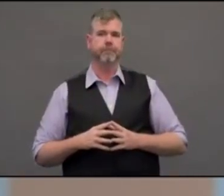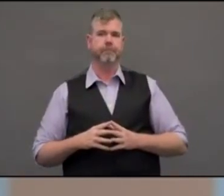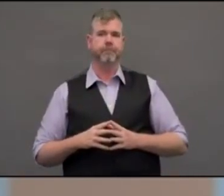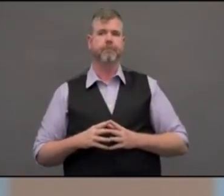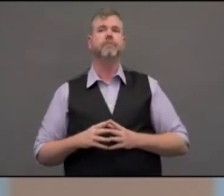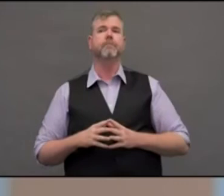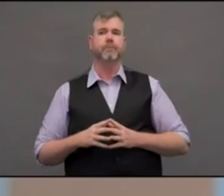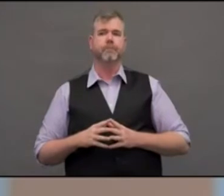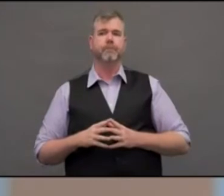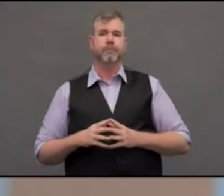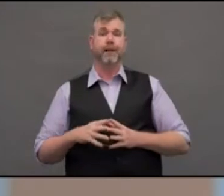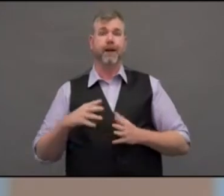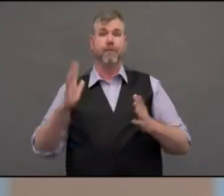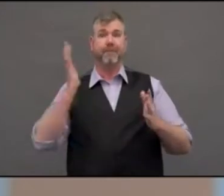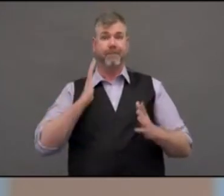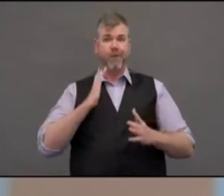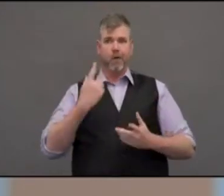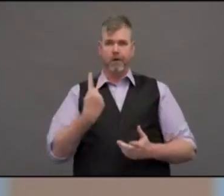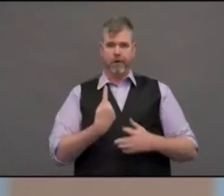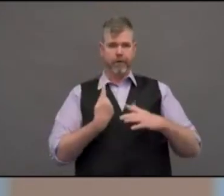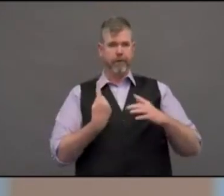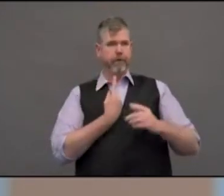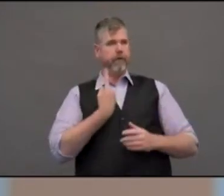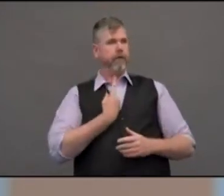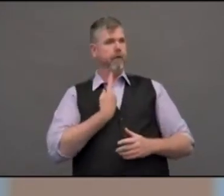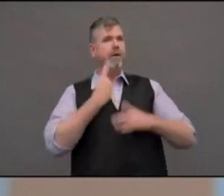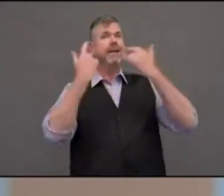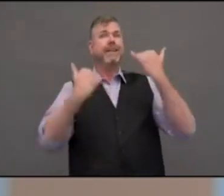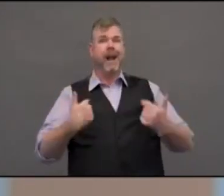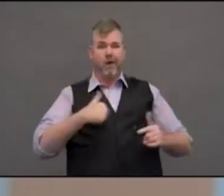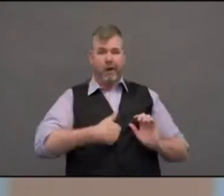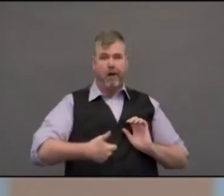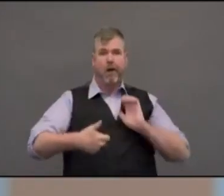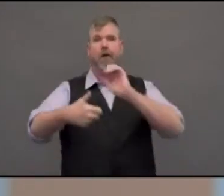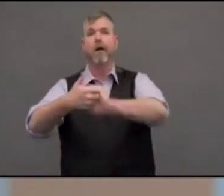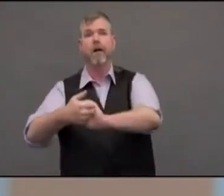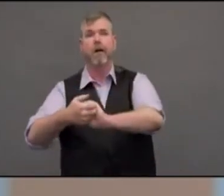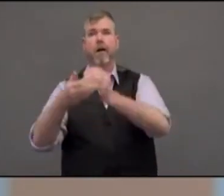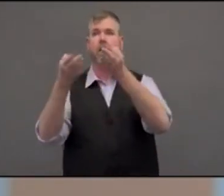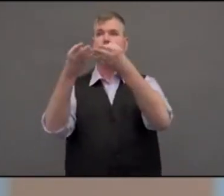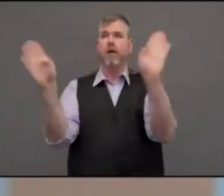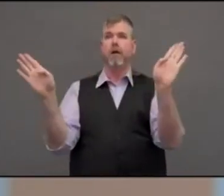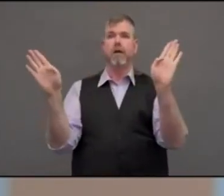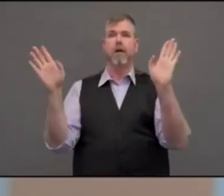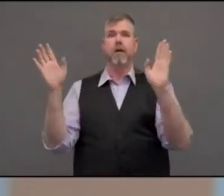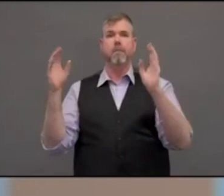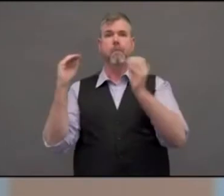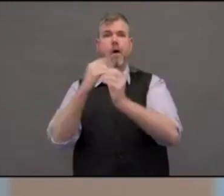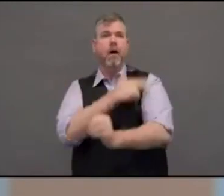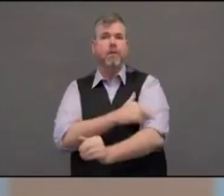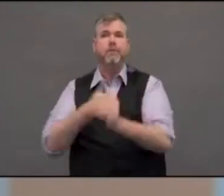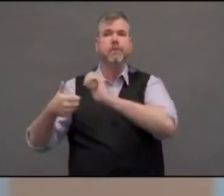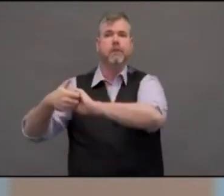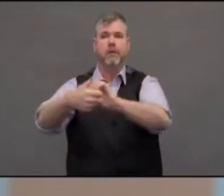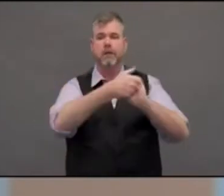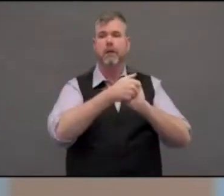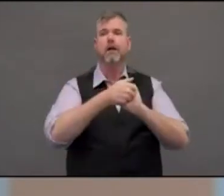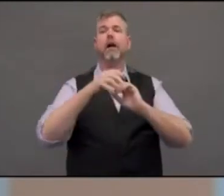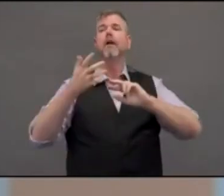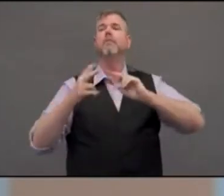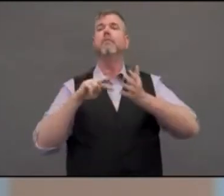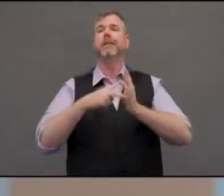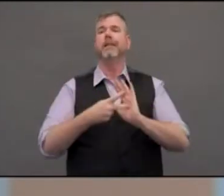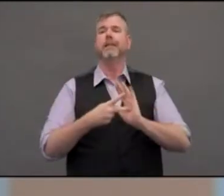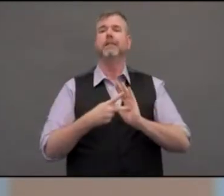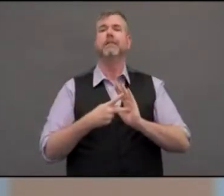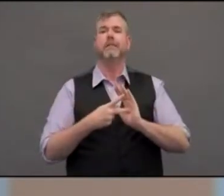created a transfer center that allows a coordinated effort to transfer patients within the hospitals